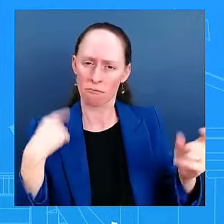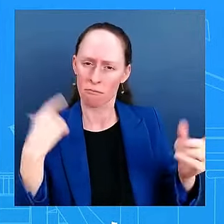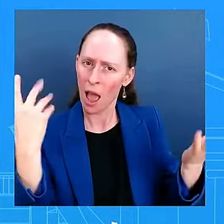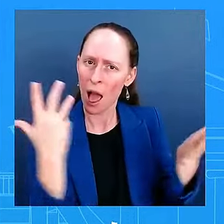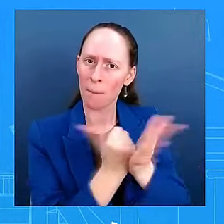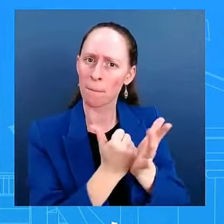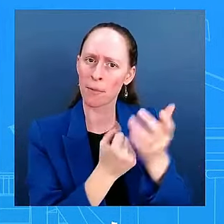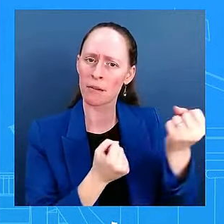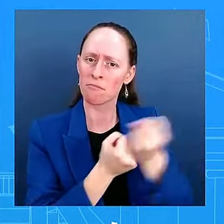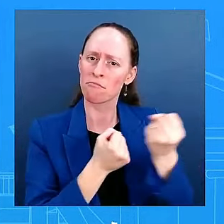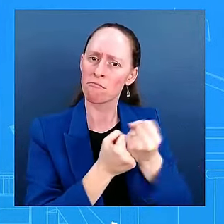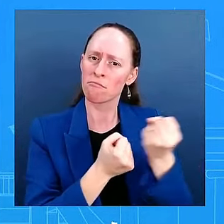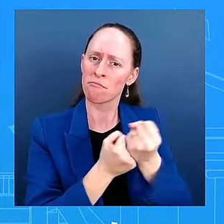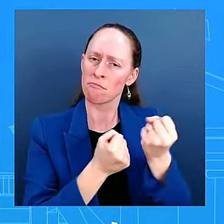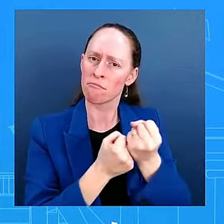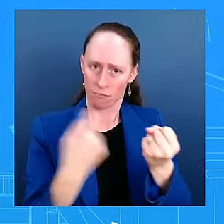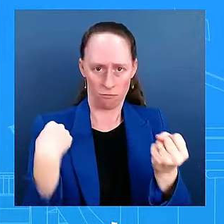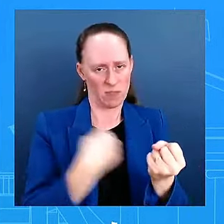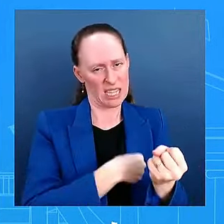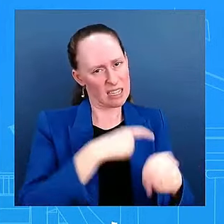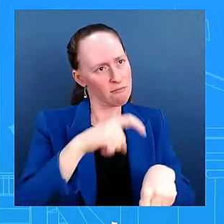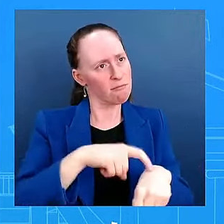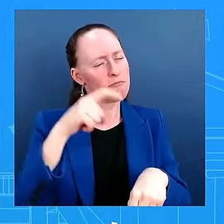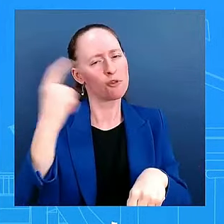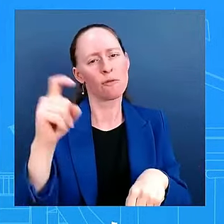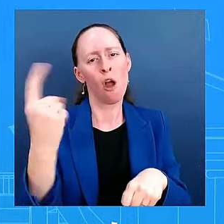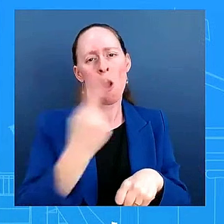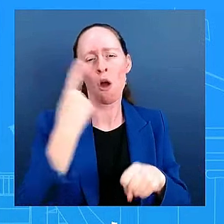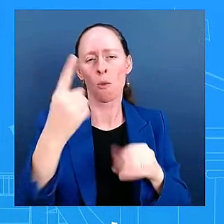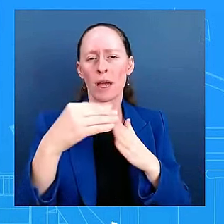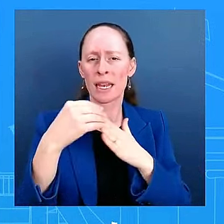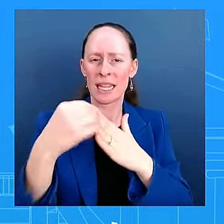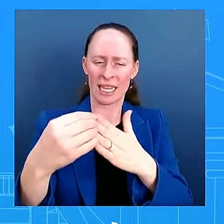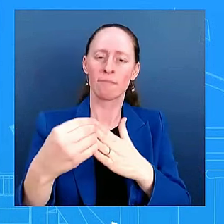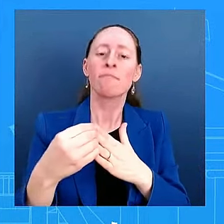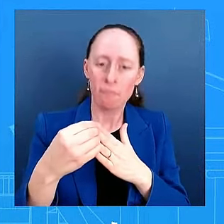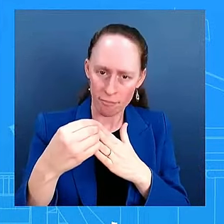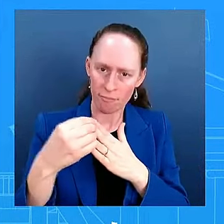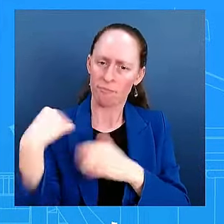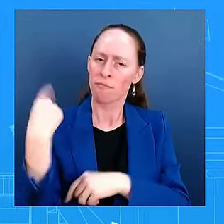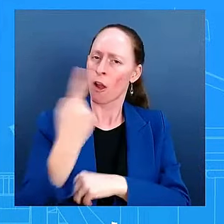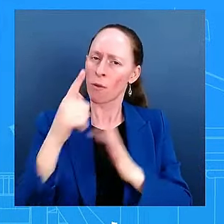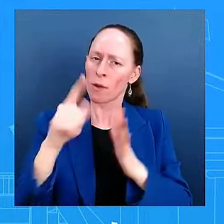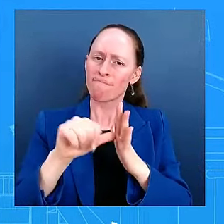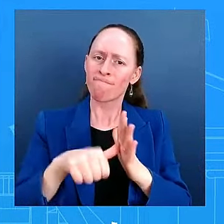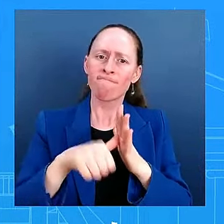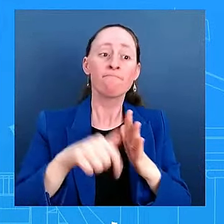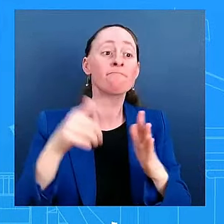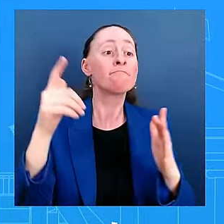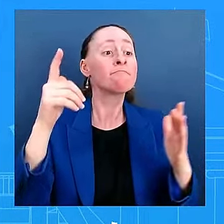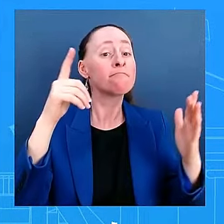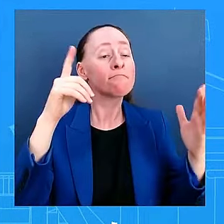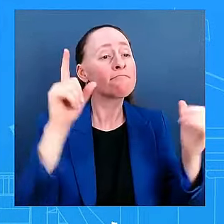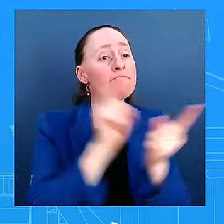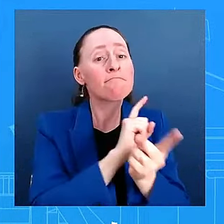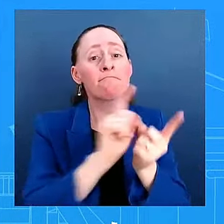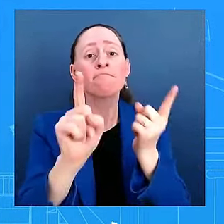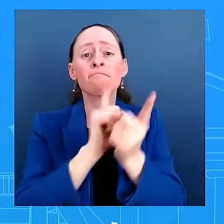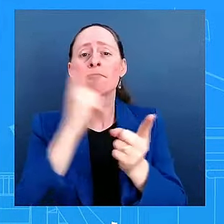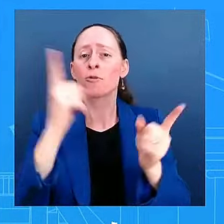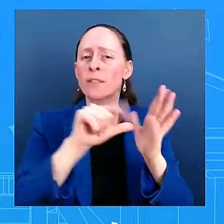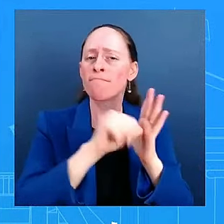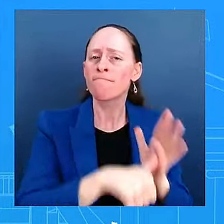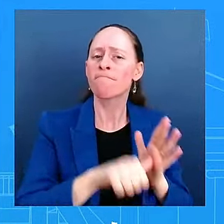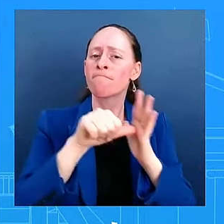heard, to your point, when he was around the world. And he appreciates the cooperation that he's received from our partners and our